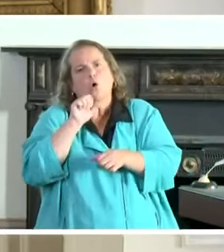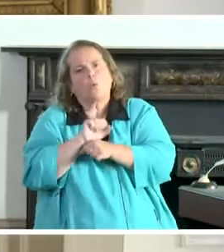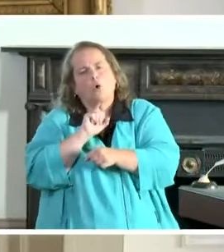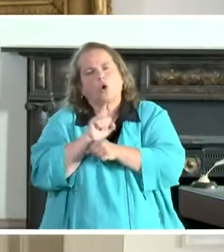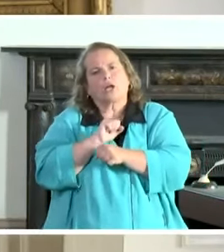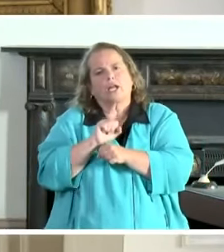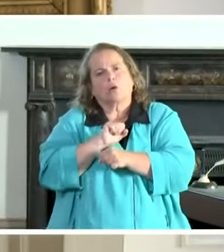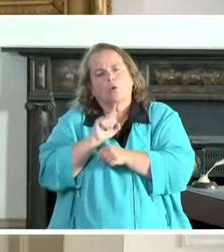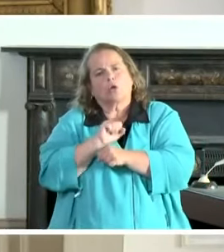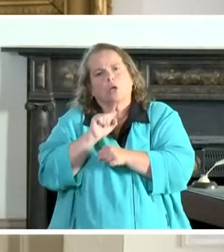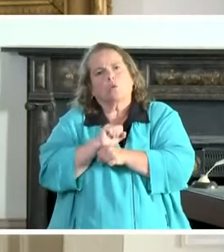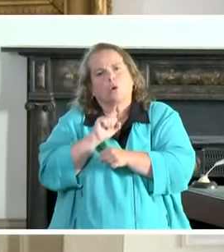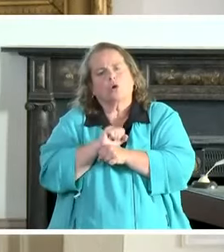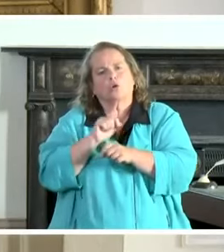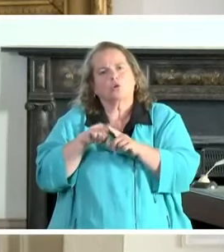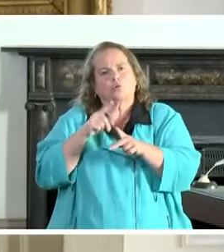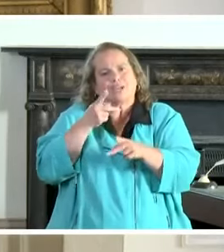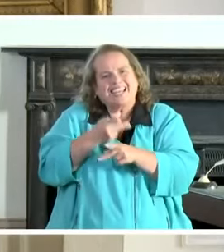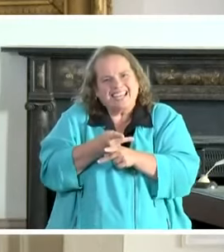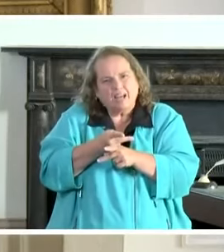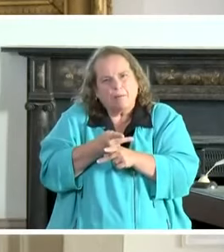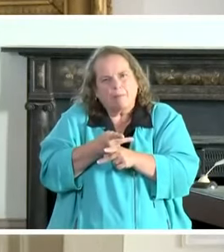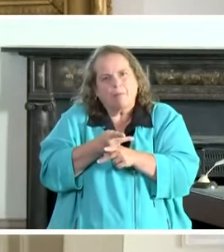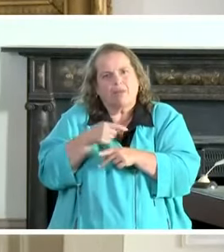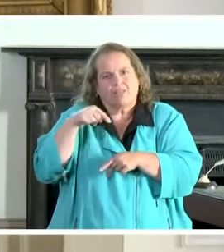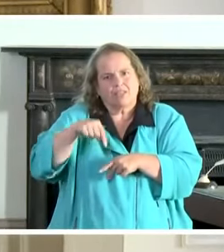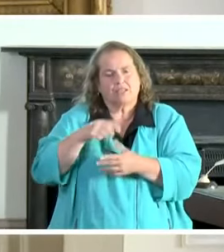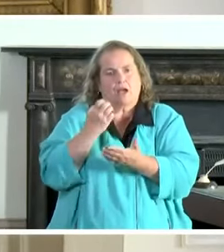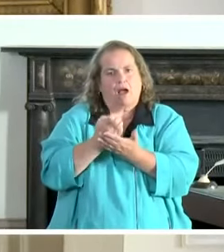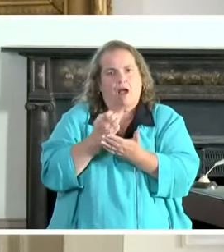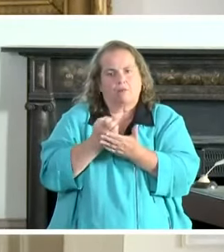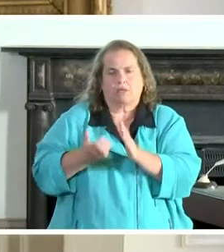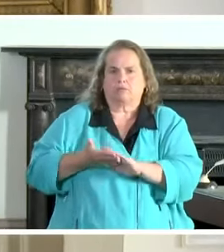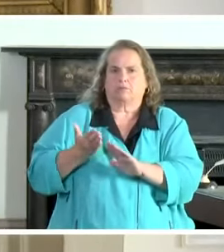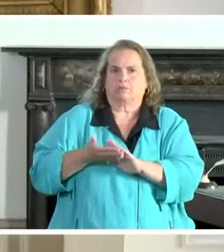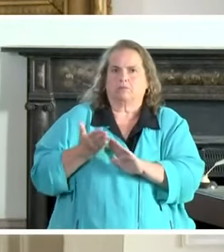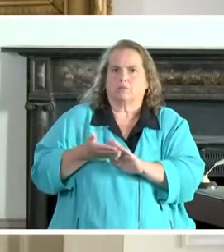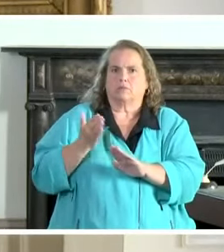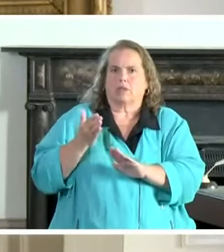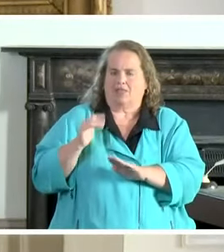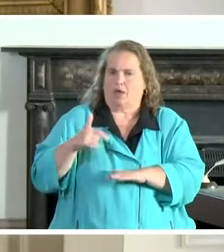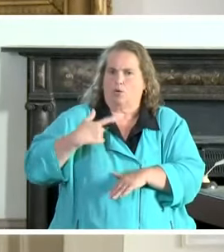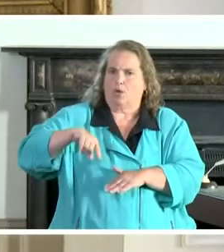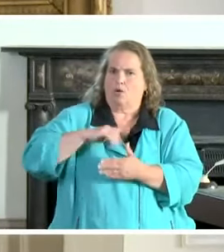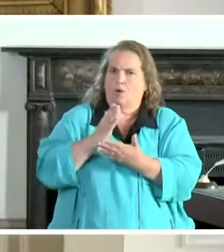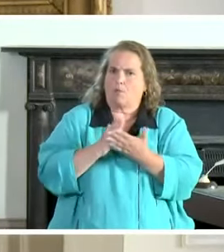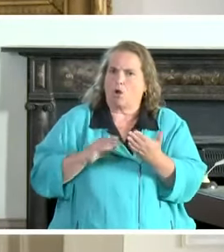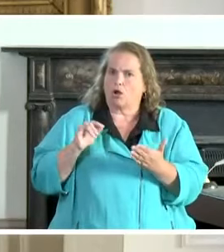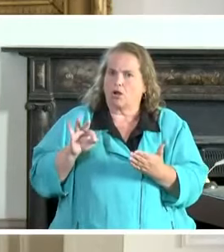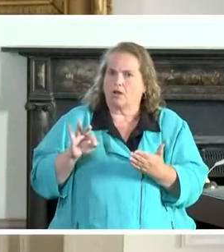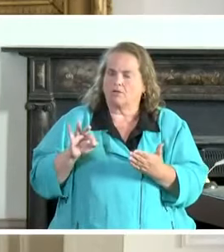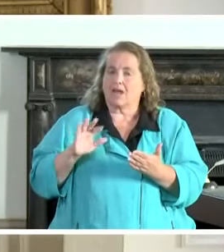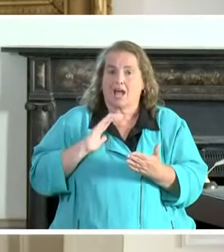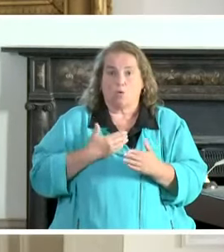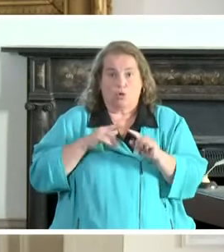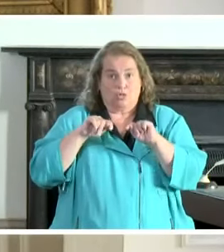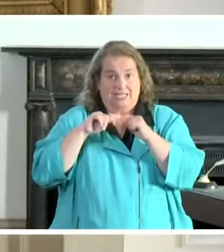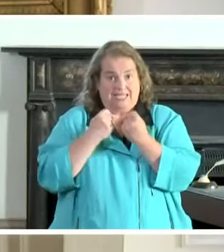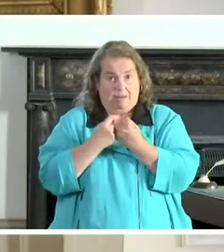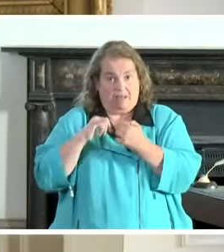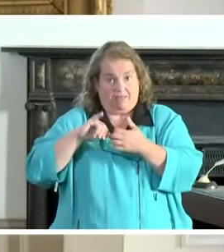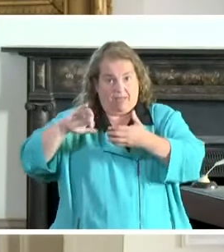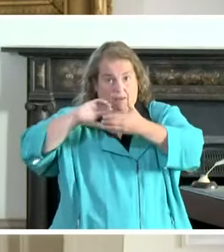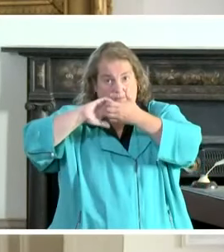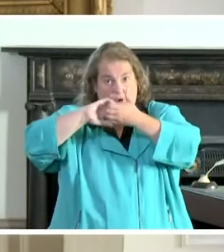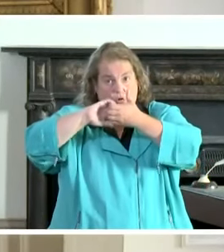tirelessly, you know, to keep this economy and system that we're all a part of going. Our team at App Harvest has